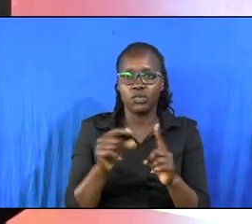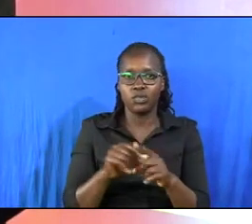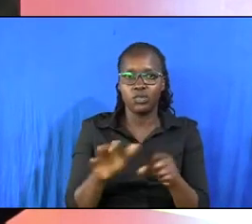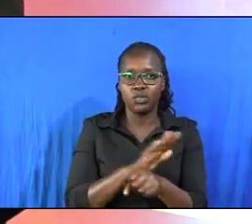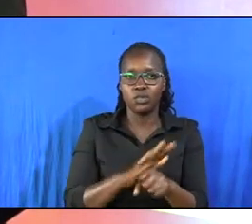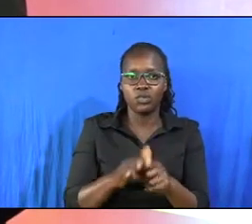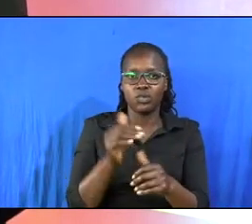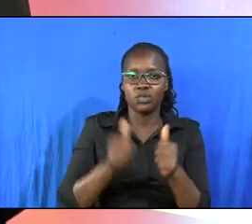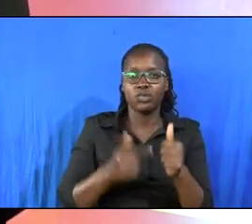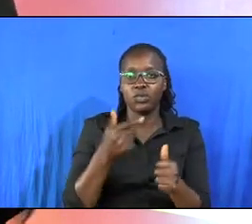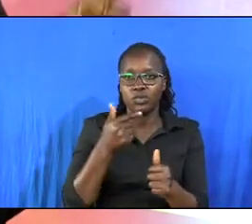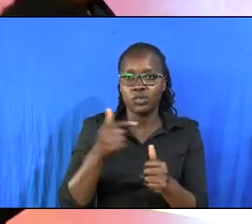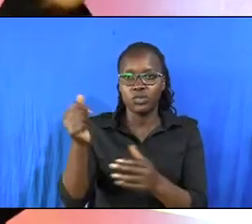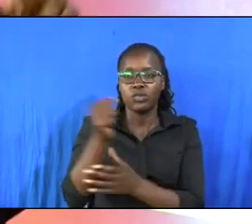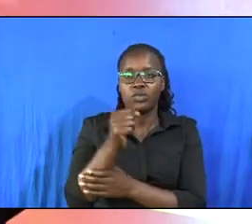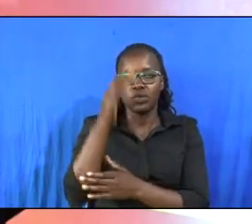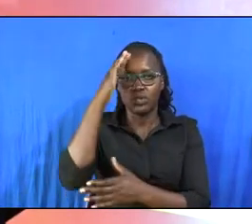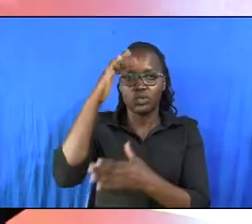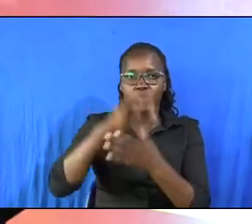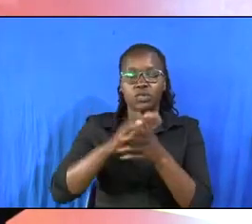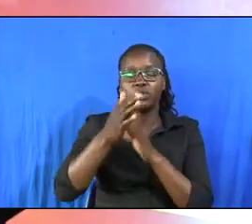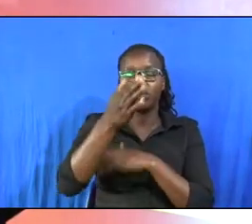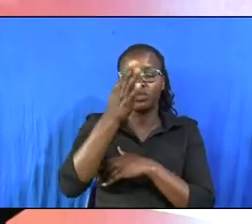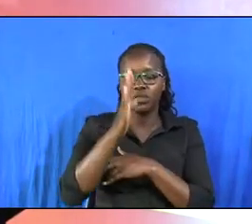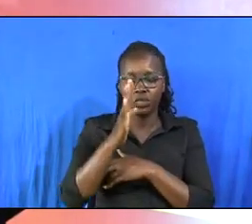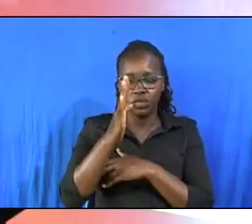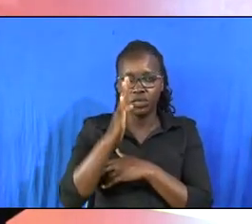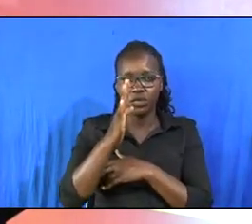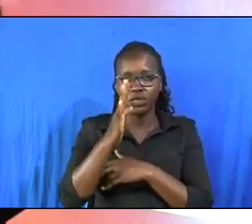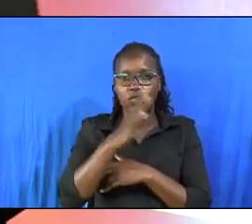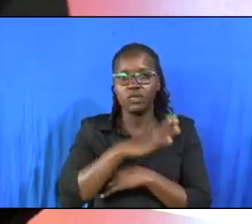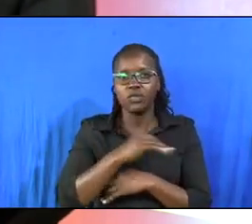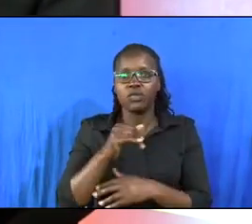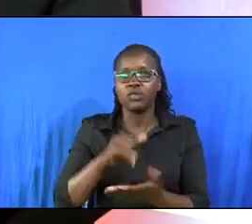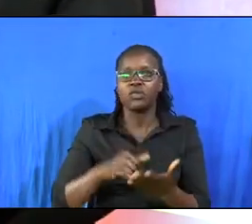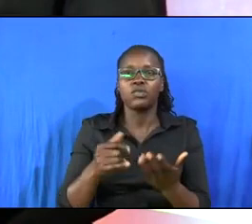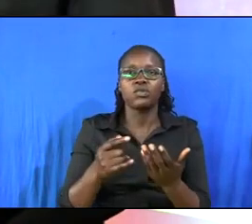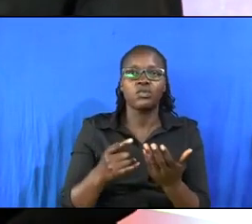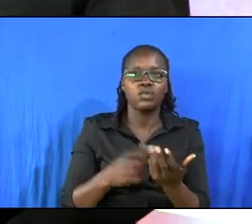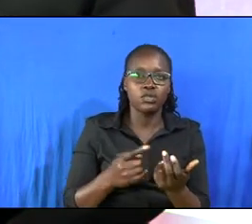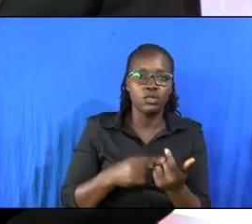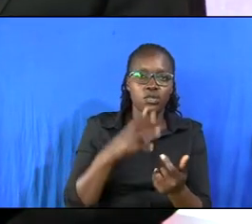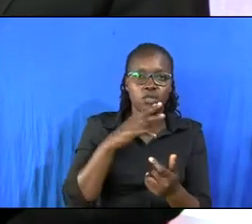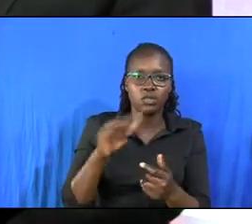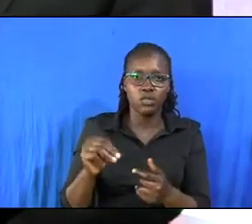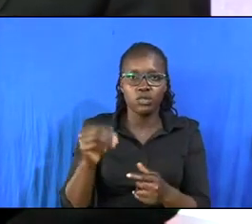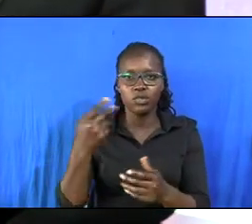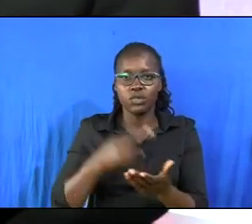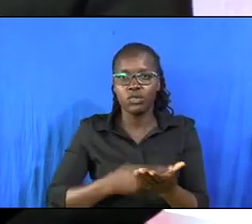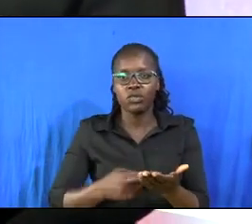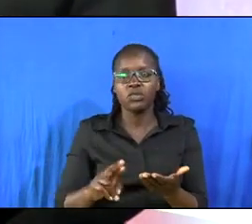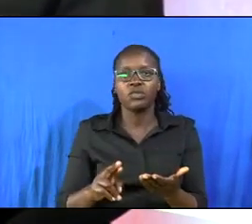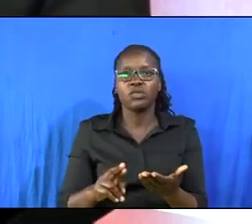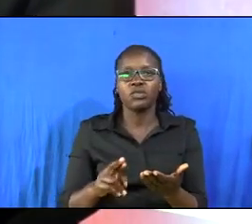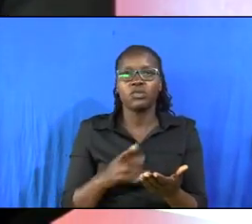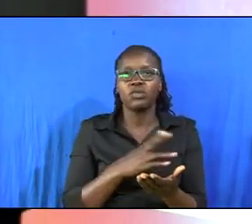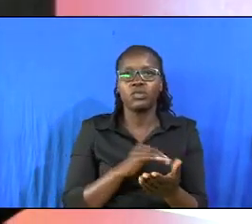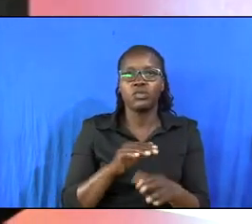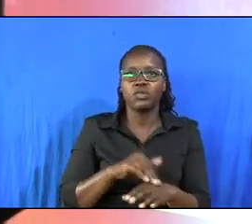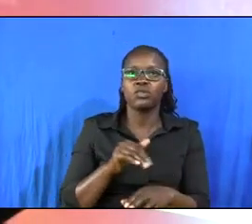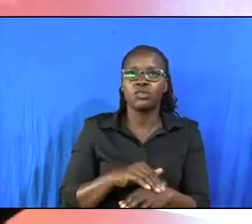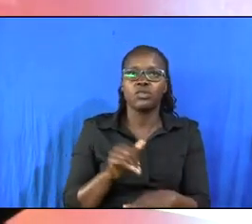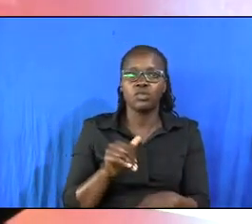fulfilled that says abraham believed god and it was credited to him as righteousness